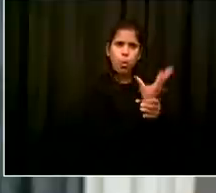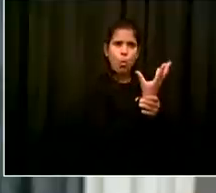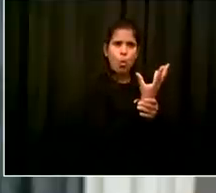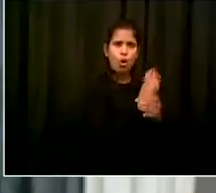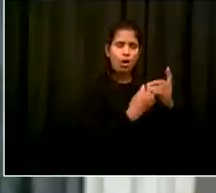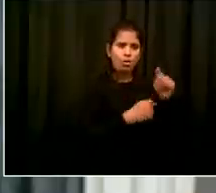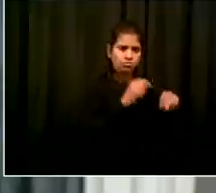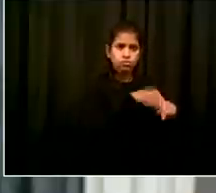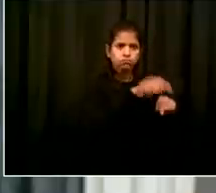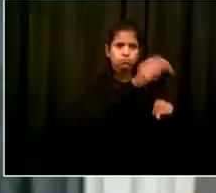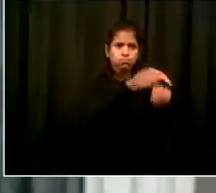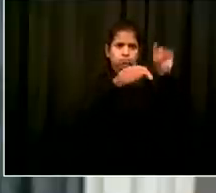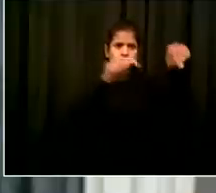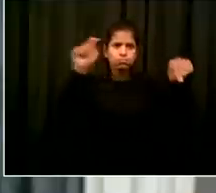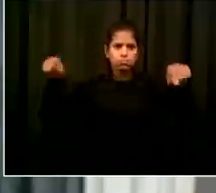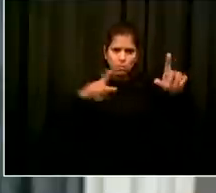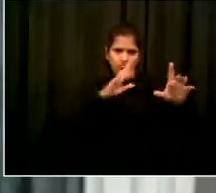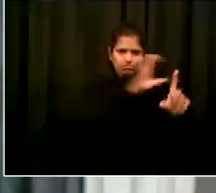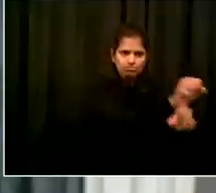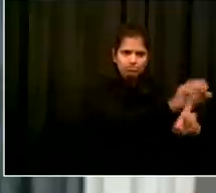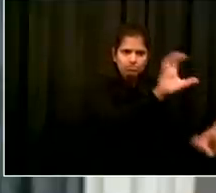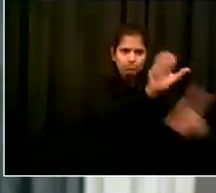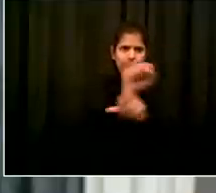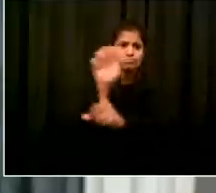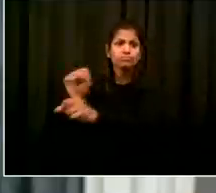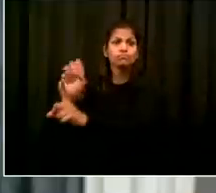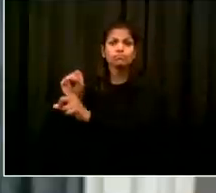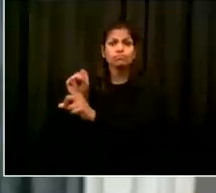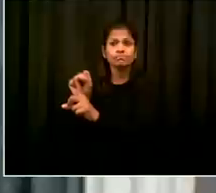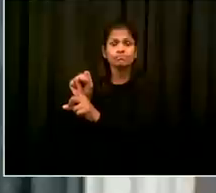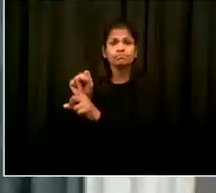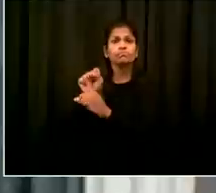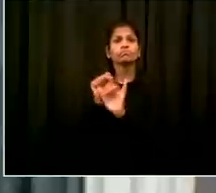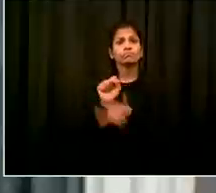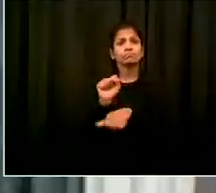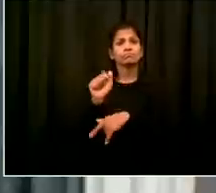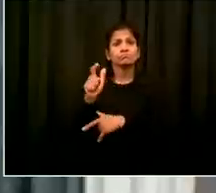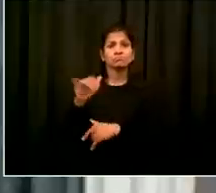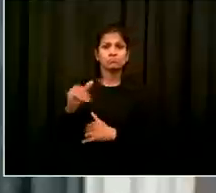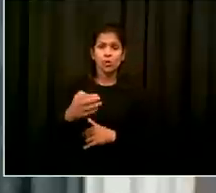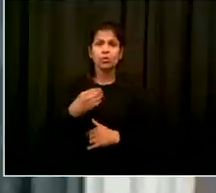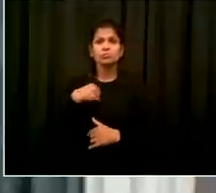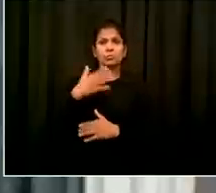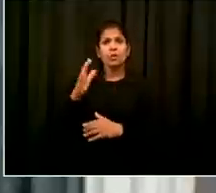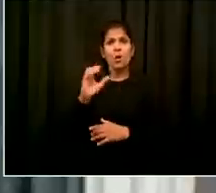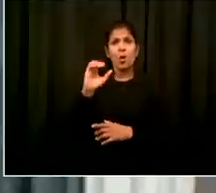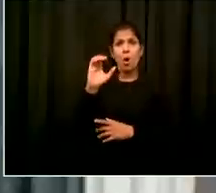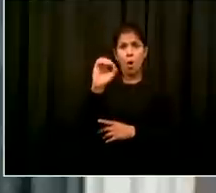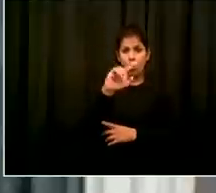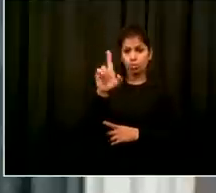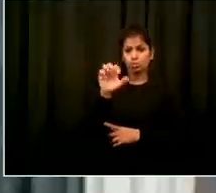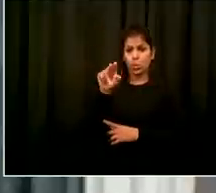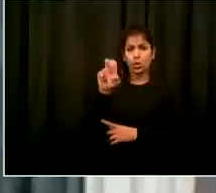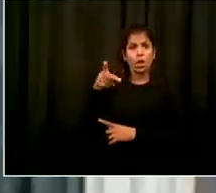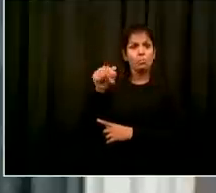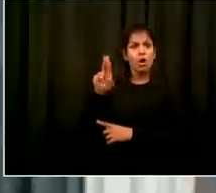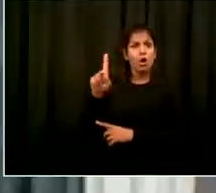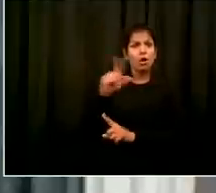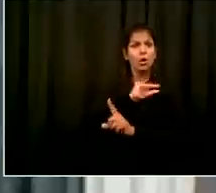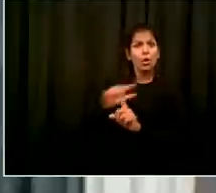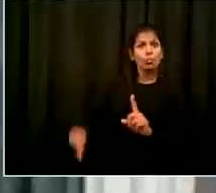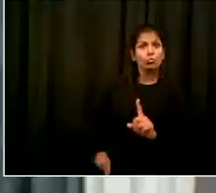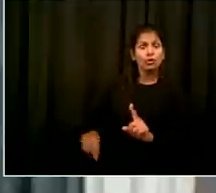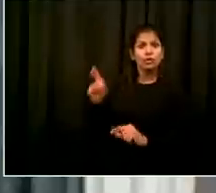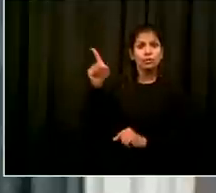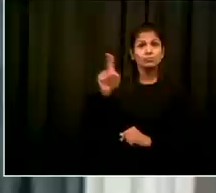and that we need everyone to feel about following guidance to prevent the spread of COVID and to protect one another